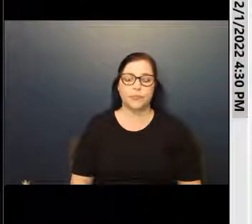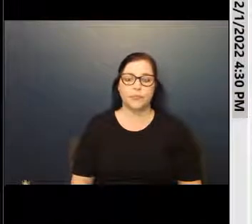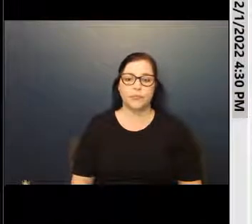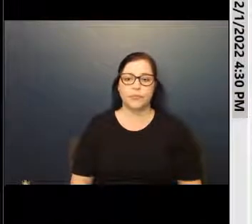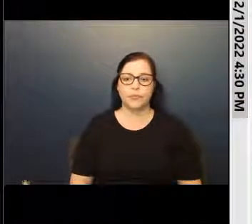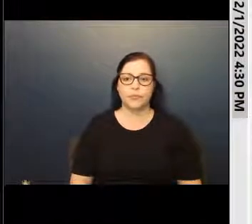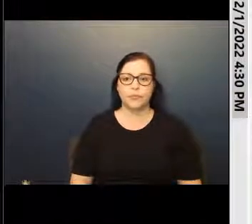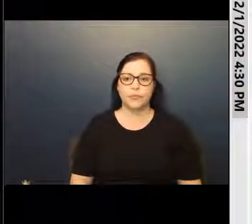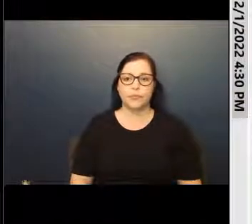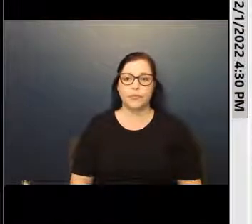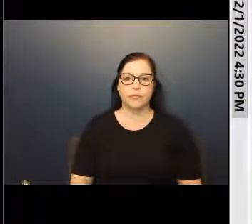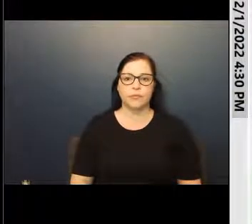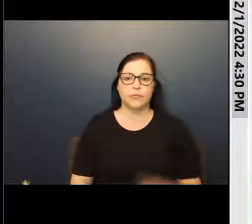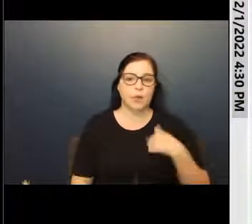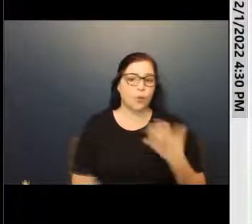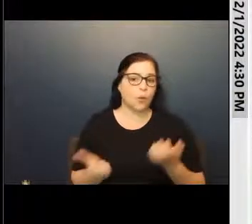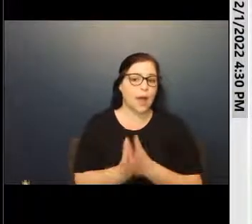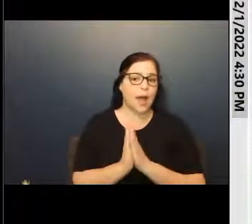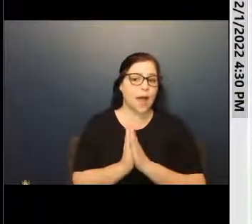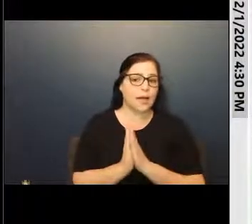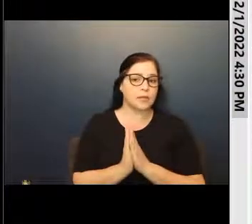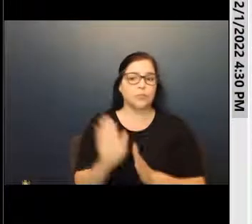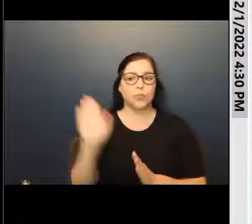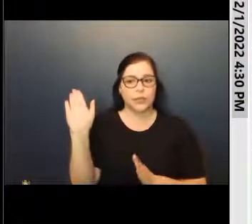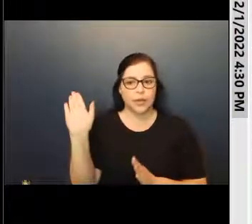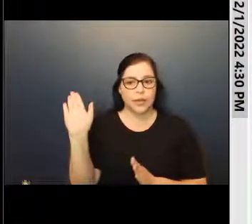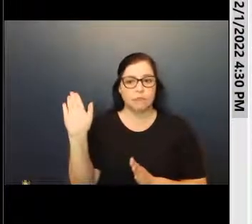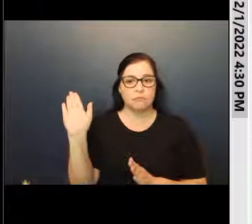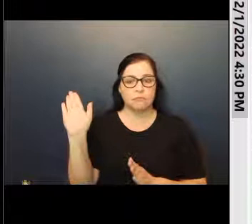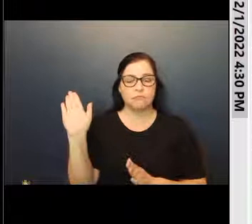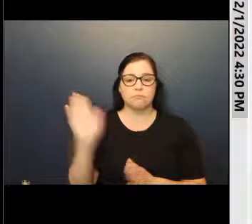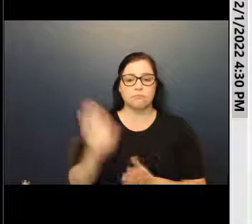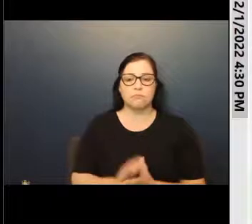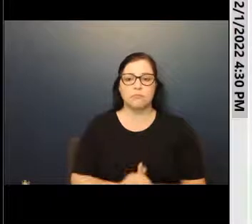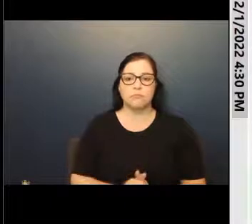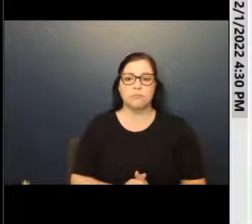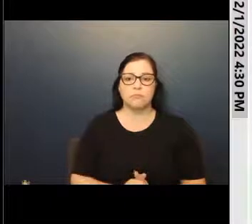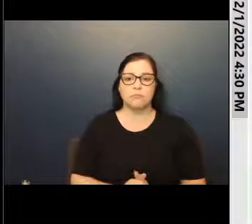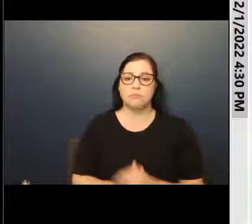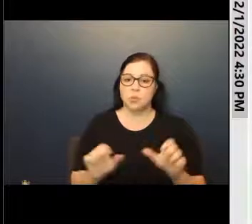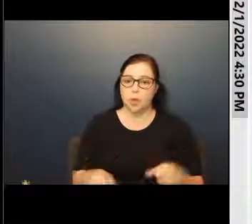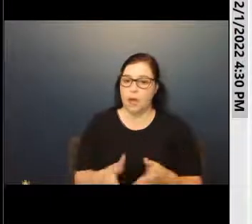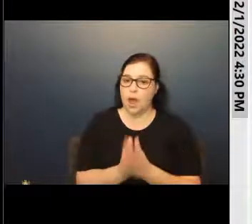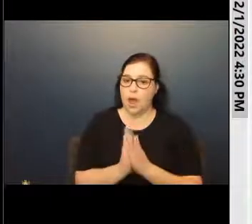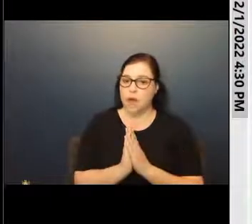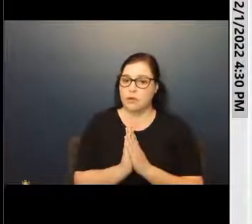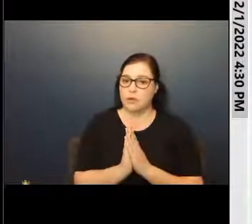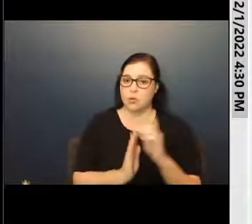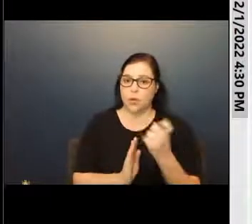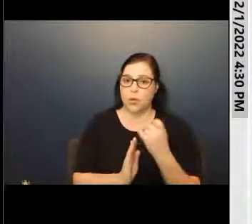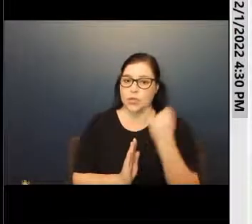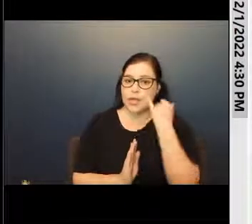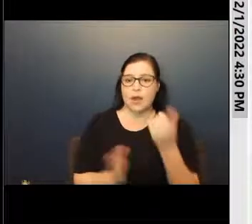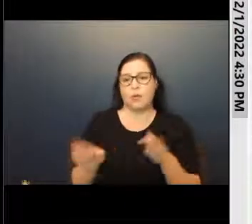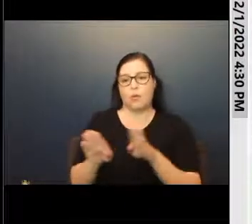And so I'll ask everyone to please raise their hand. Or ask a question. If not, I'm going to close